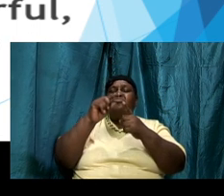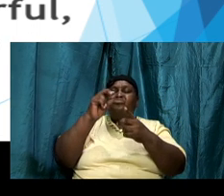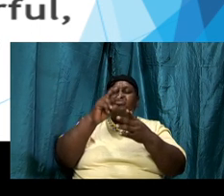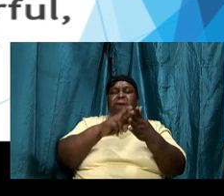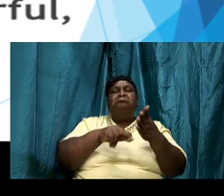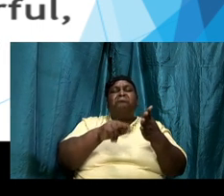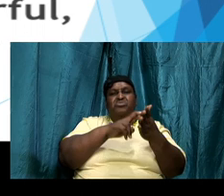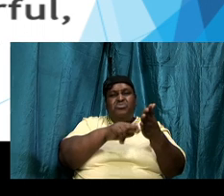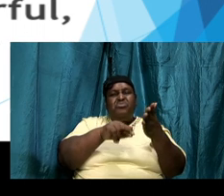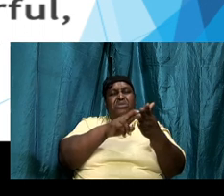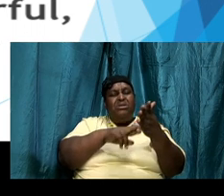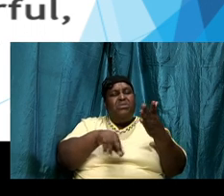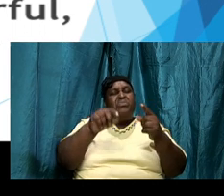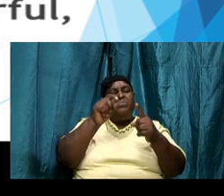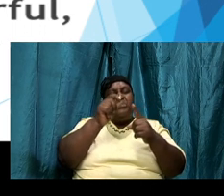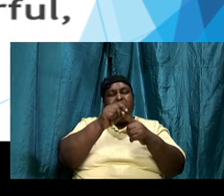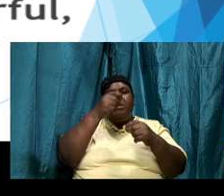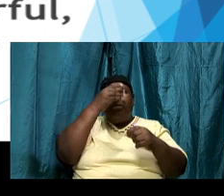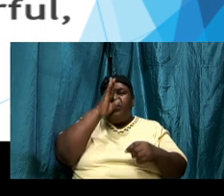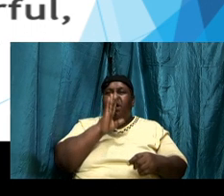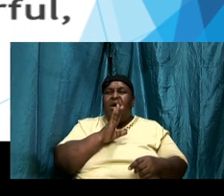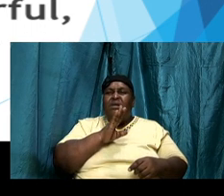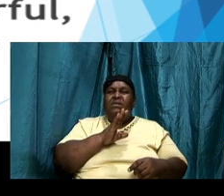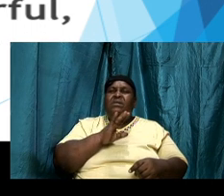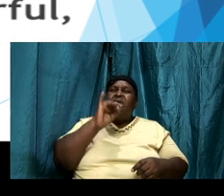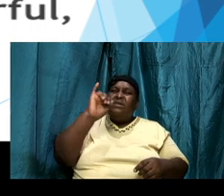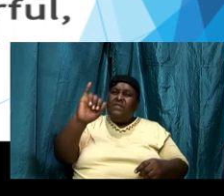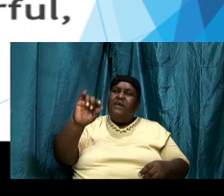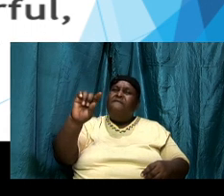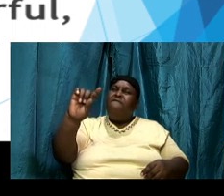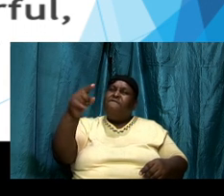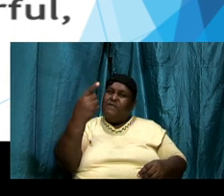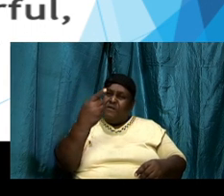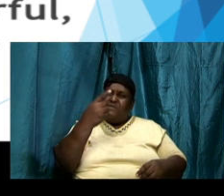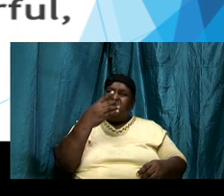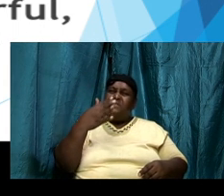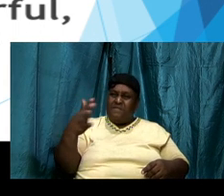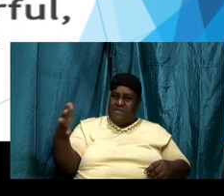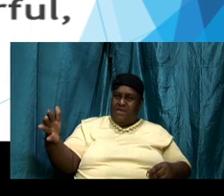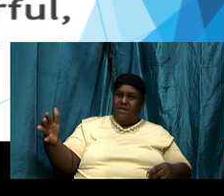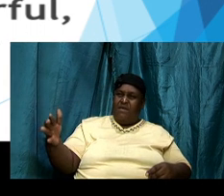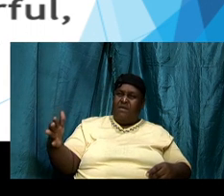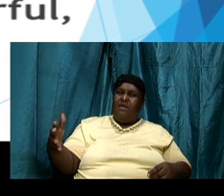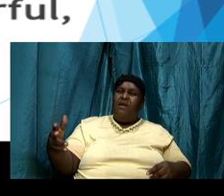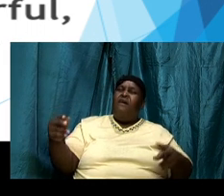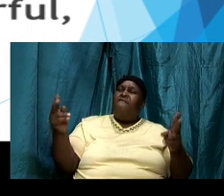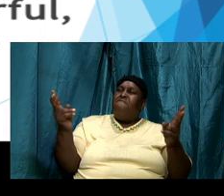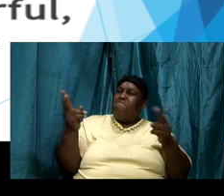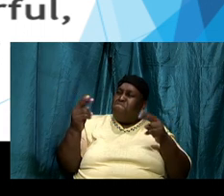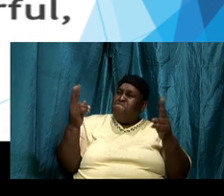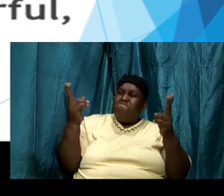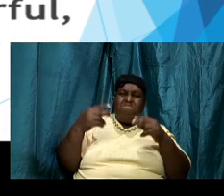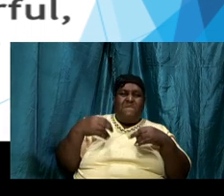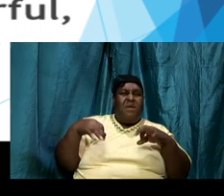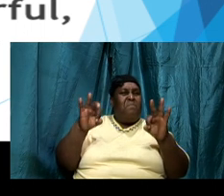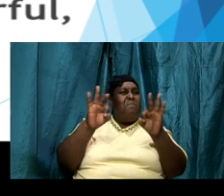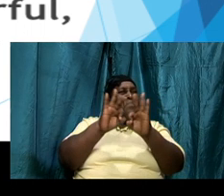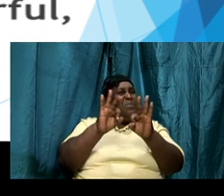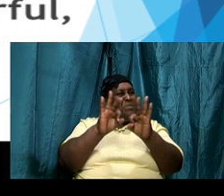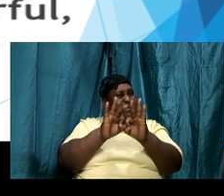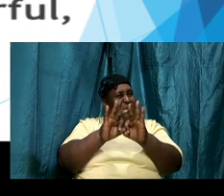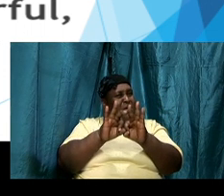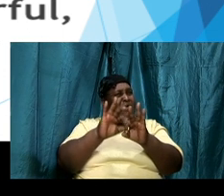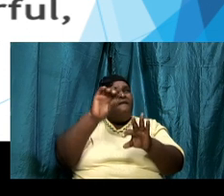and that is the first step and it is a very important first